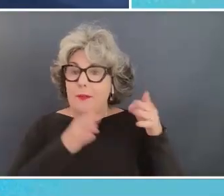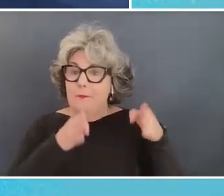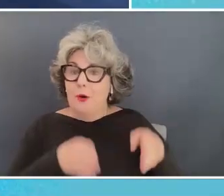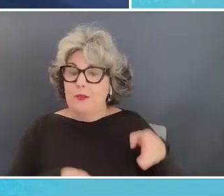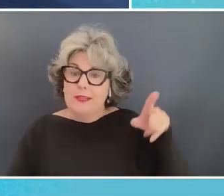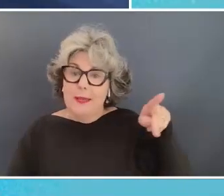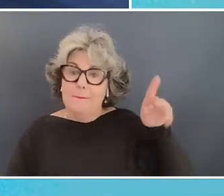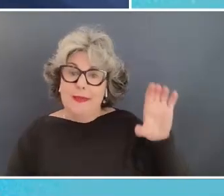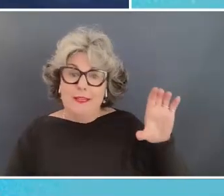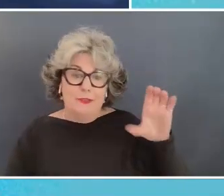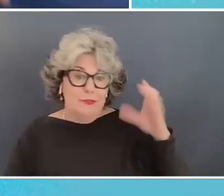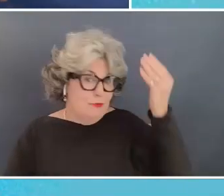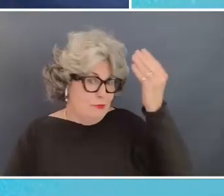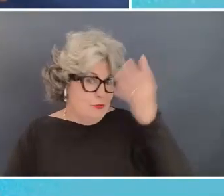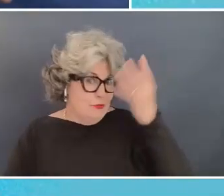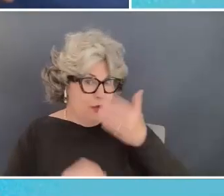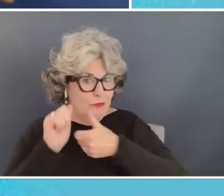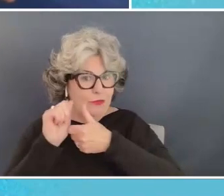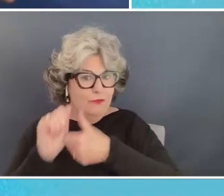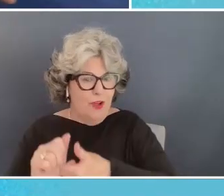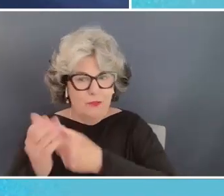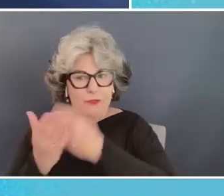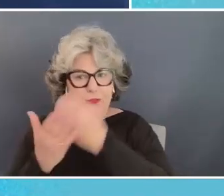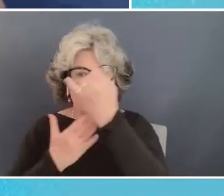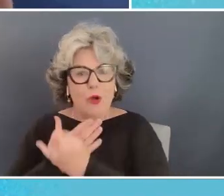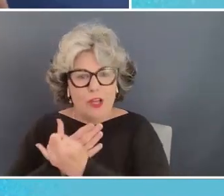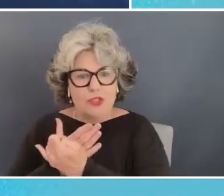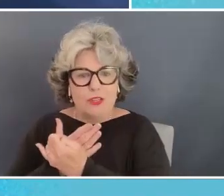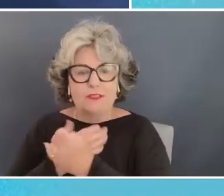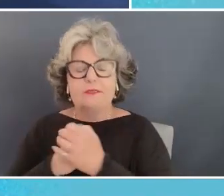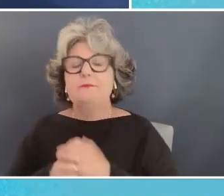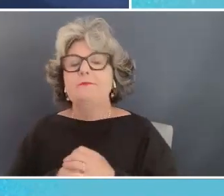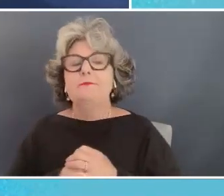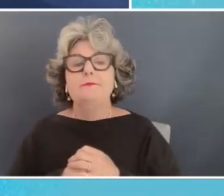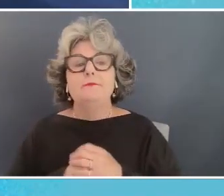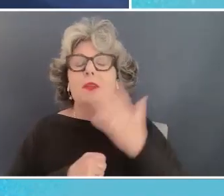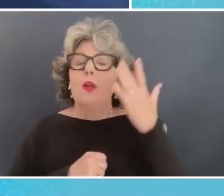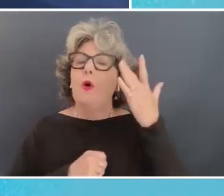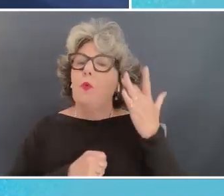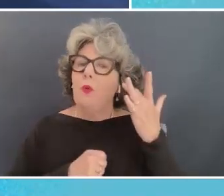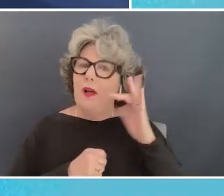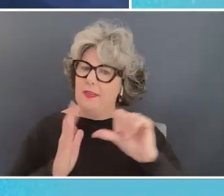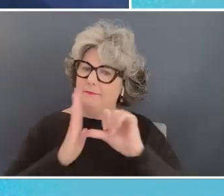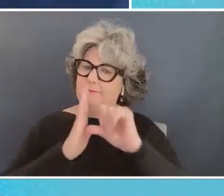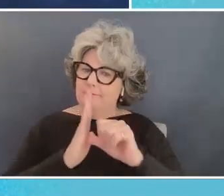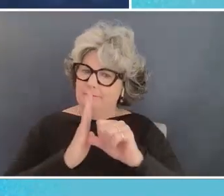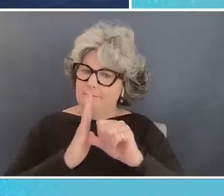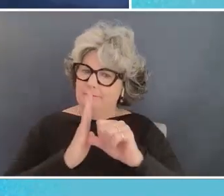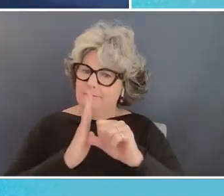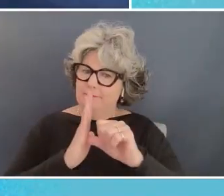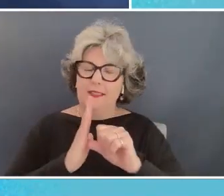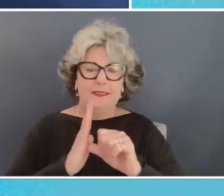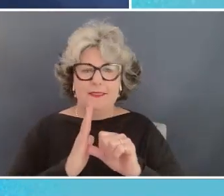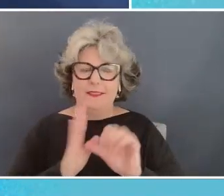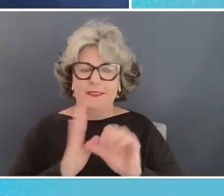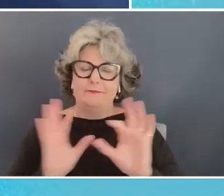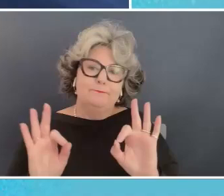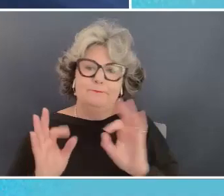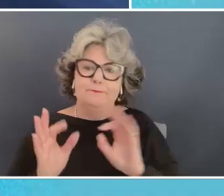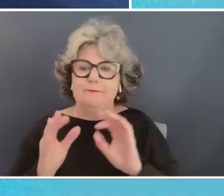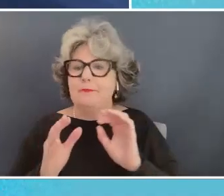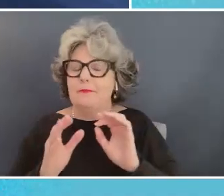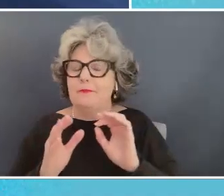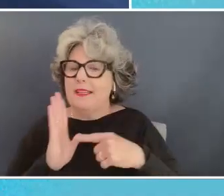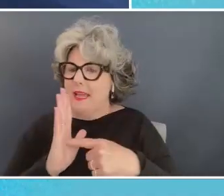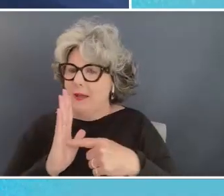this and I use this as an example because it really that's a that's a low-tech example but you can really up level this